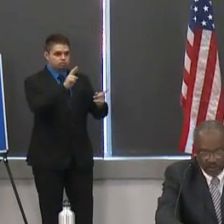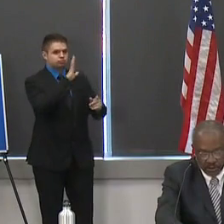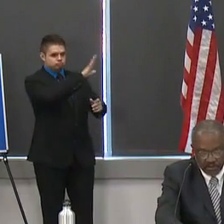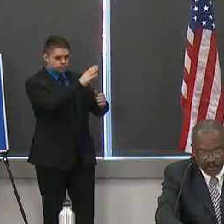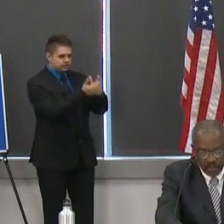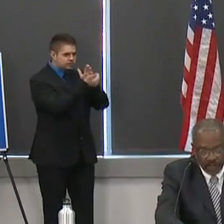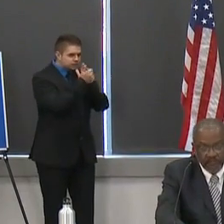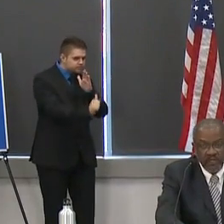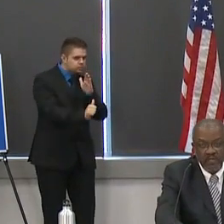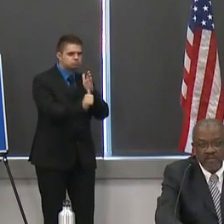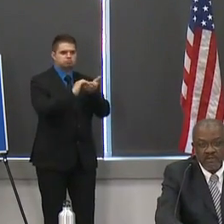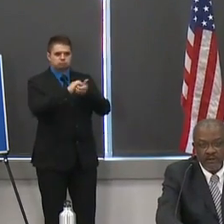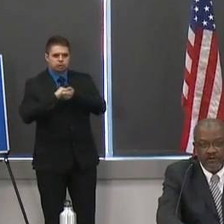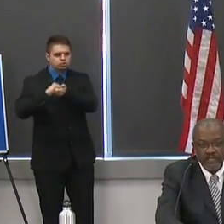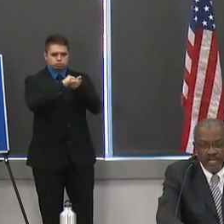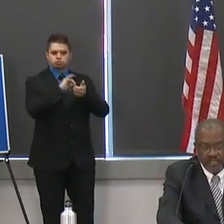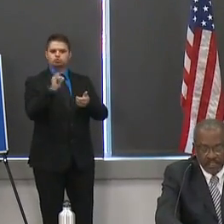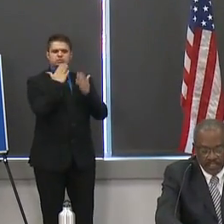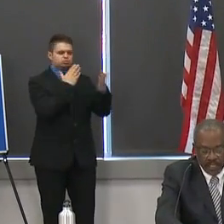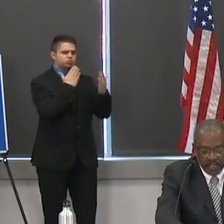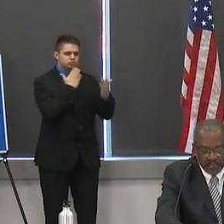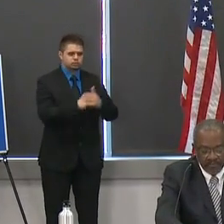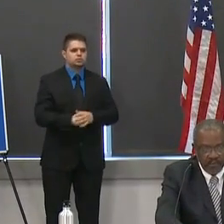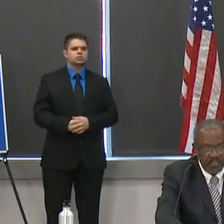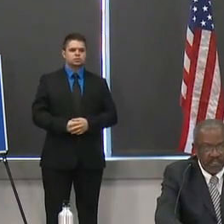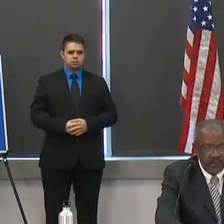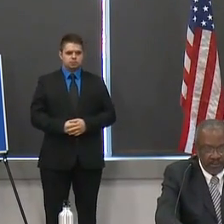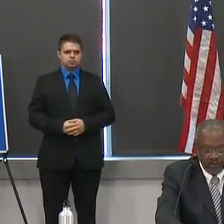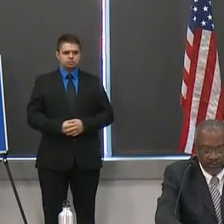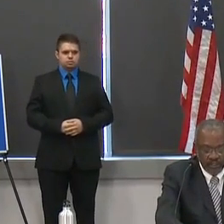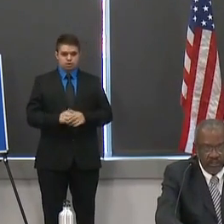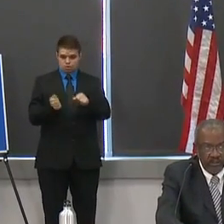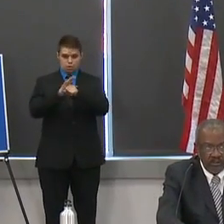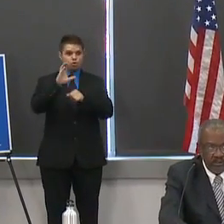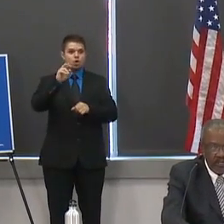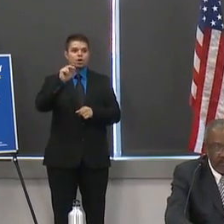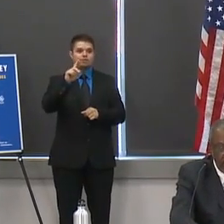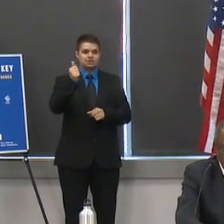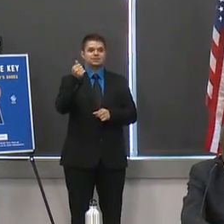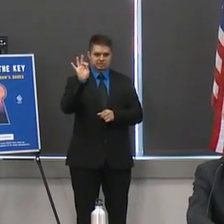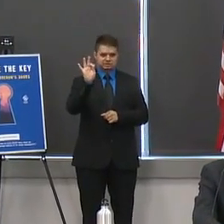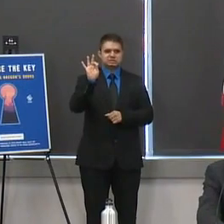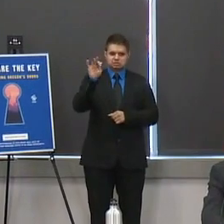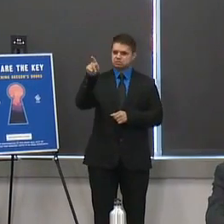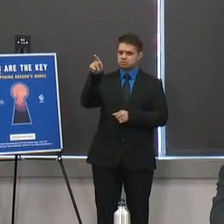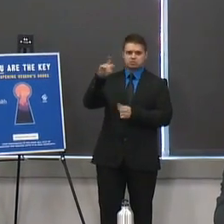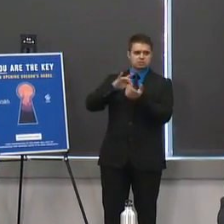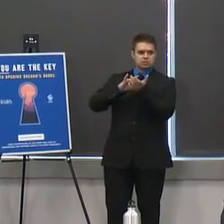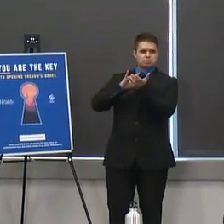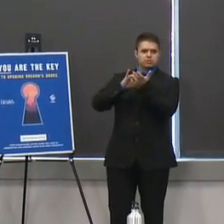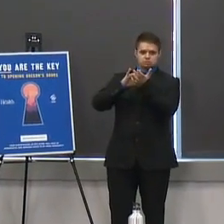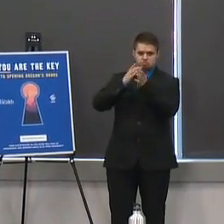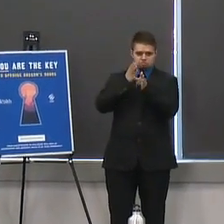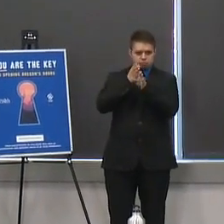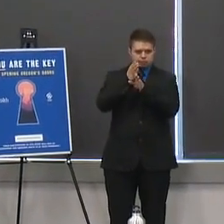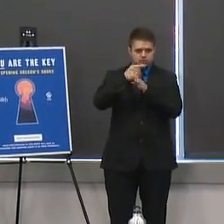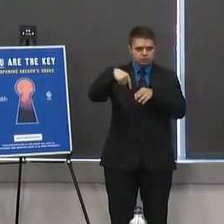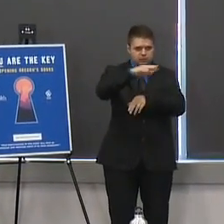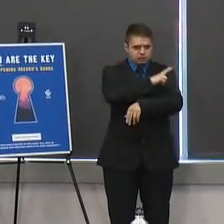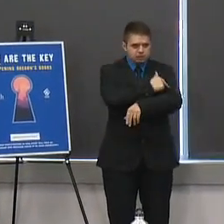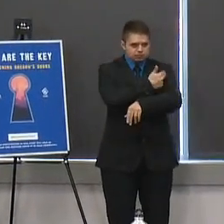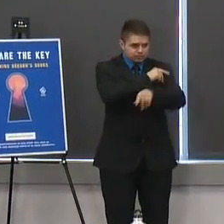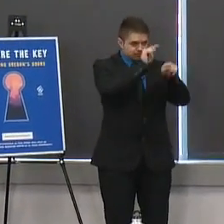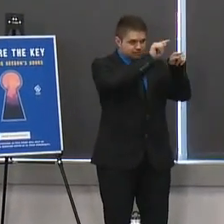continued partnership as well so covet 19 has presented medical professionals health care experts data scientists and social